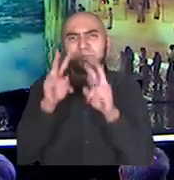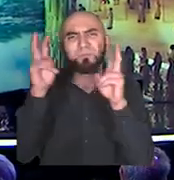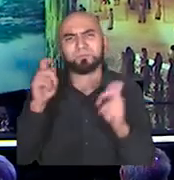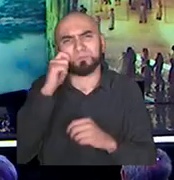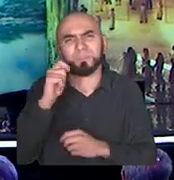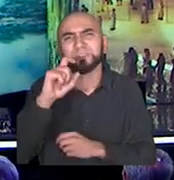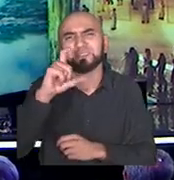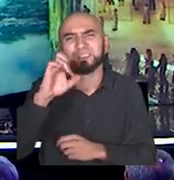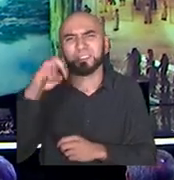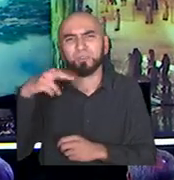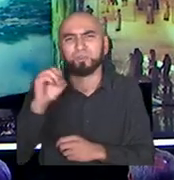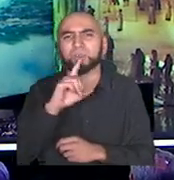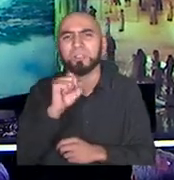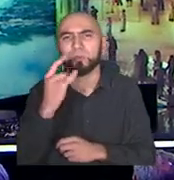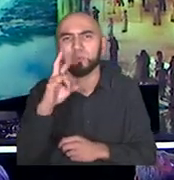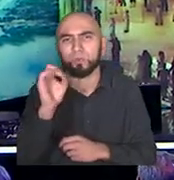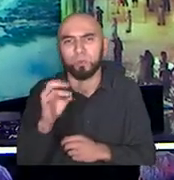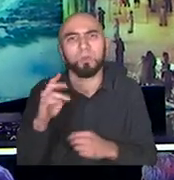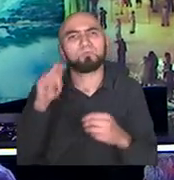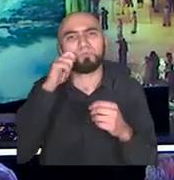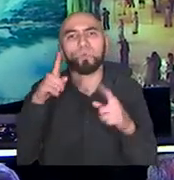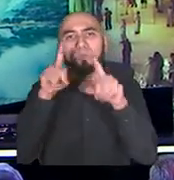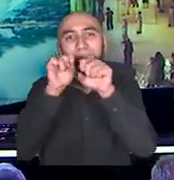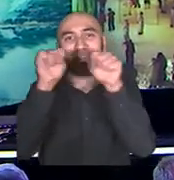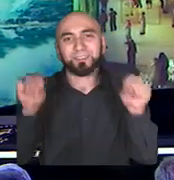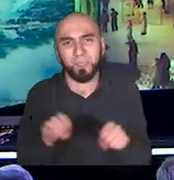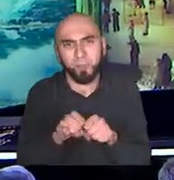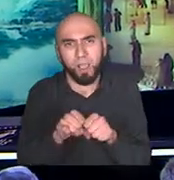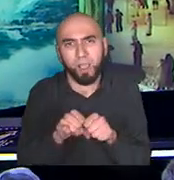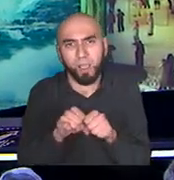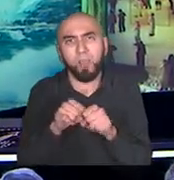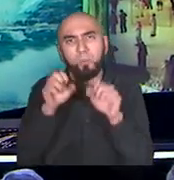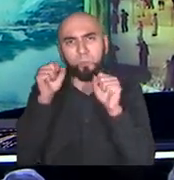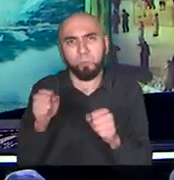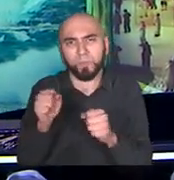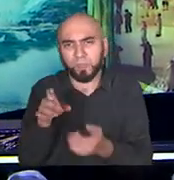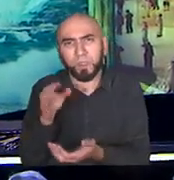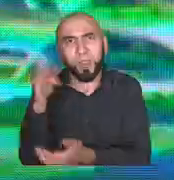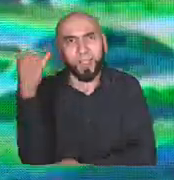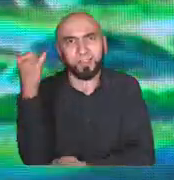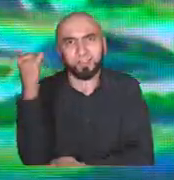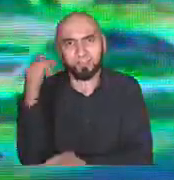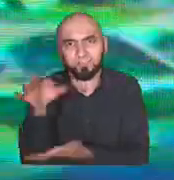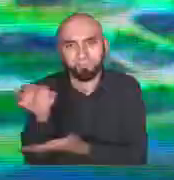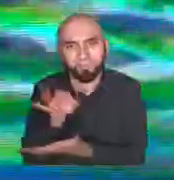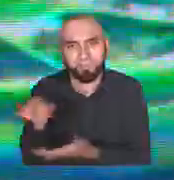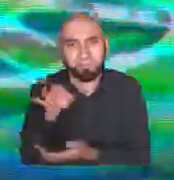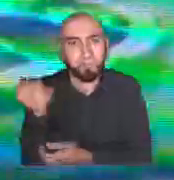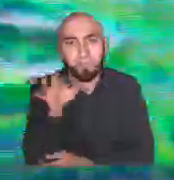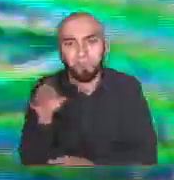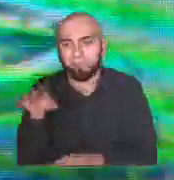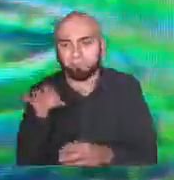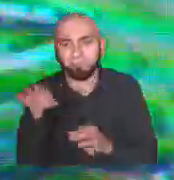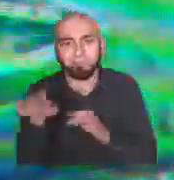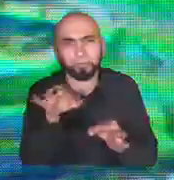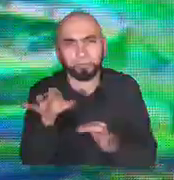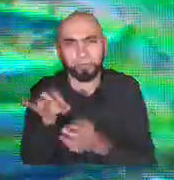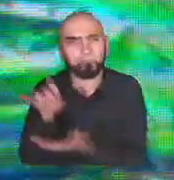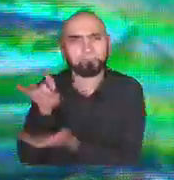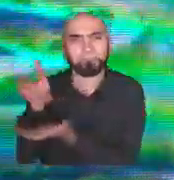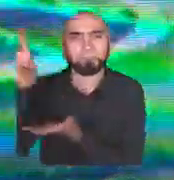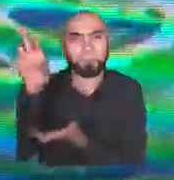can outperform an expert chess player. And I think we have to remember that, that we don't have to be perfect at everything, but with good systems,